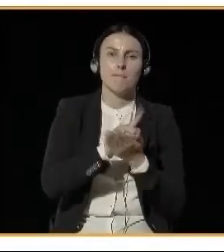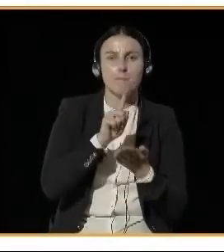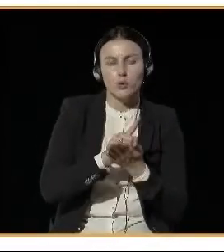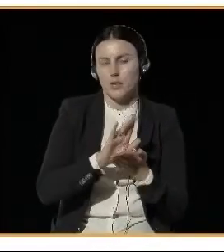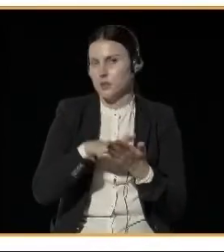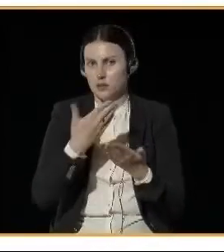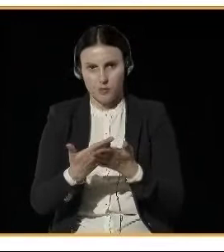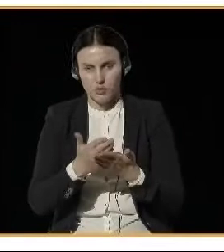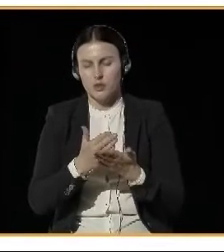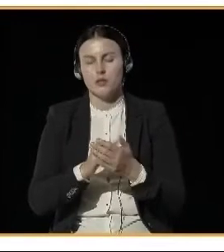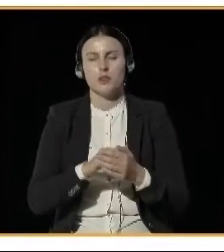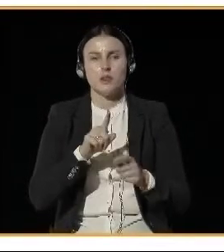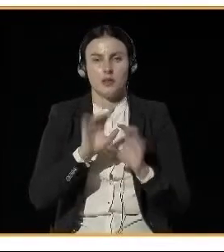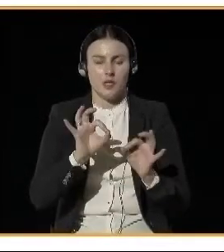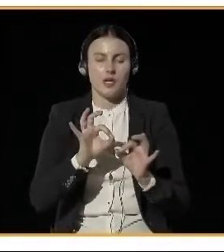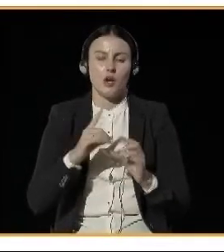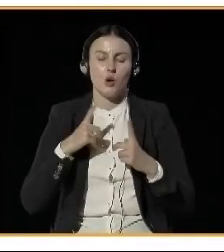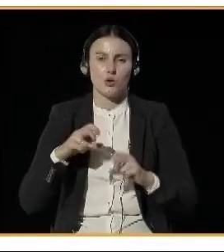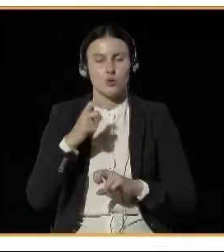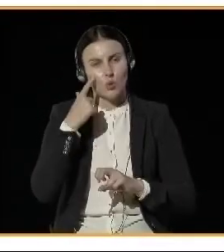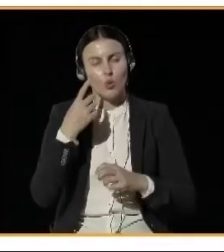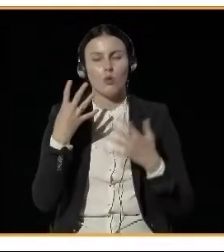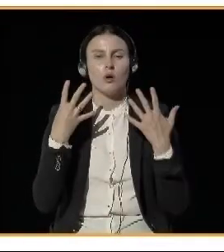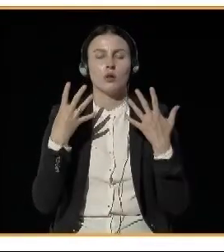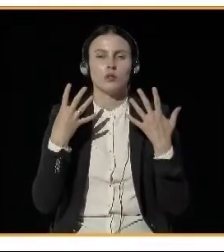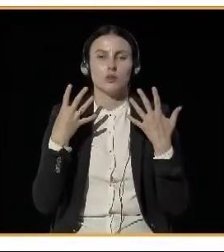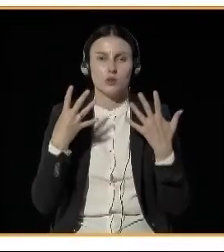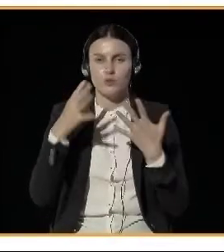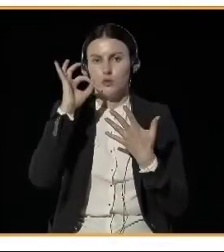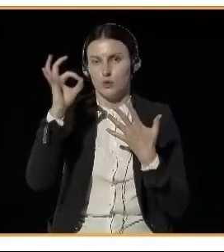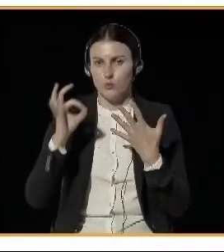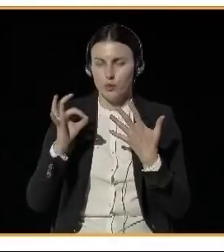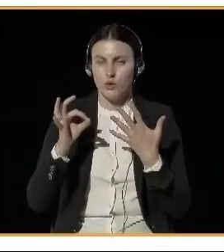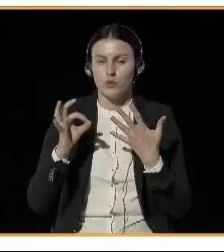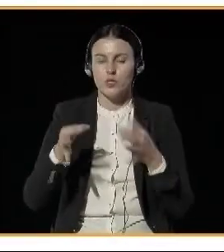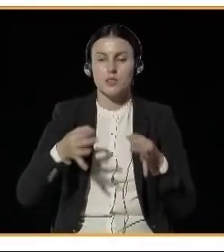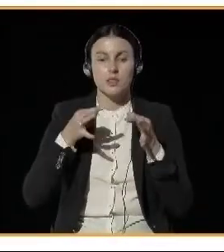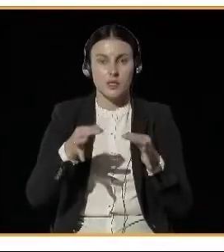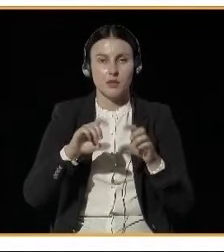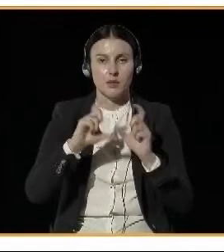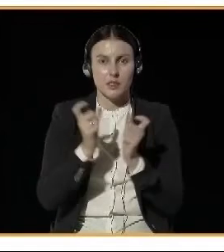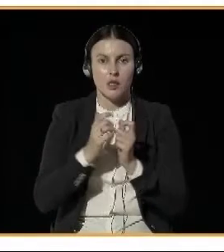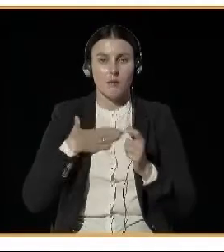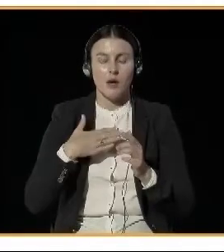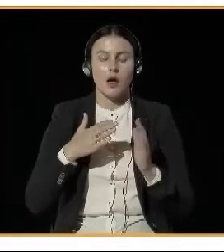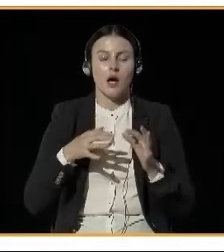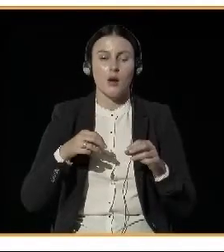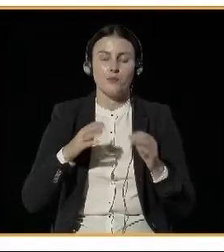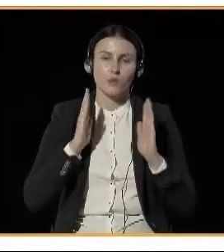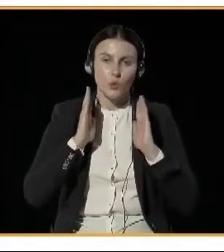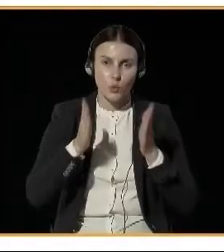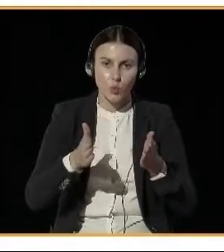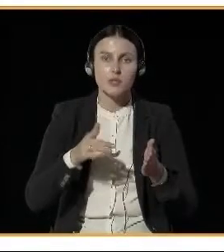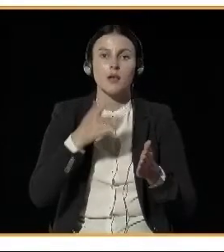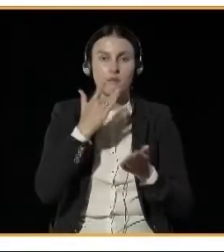% of the cars in Oslo use non-studded winter tires. And you also have to pay a fee